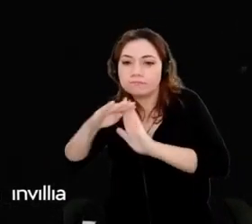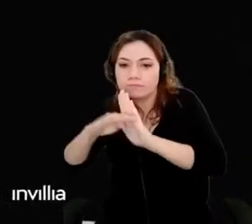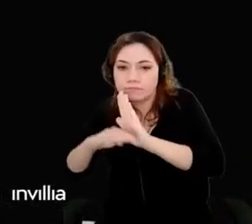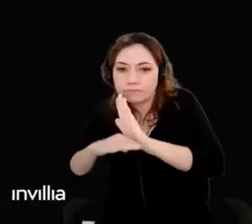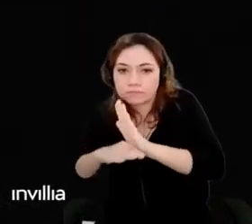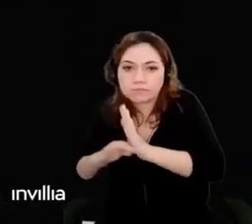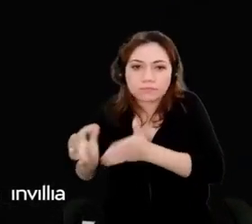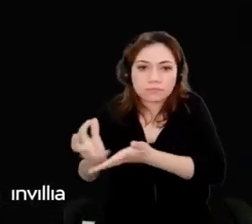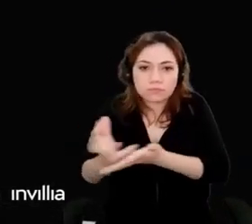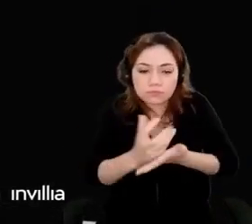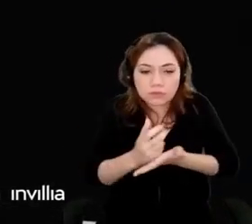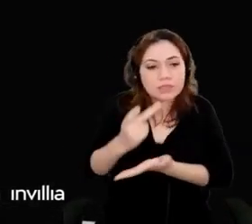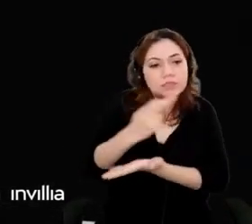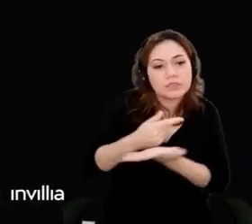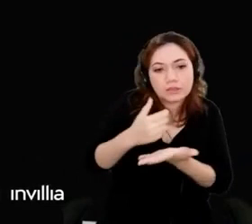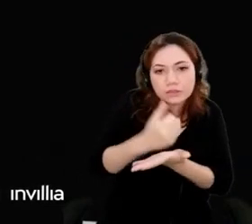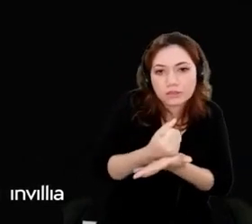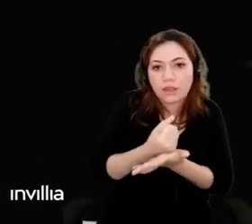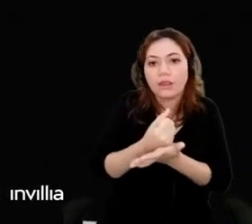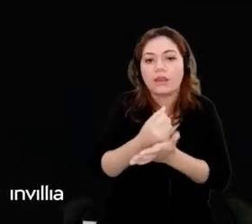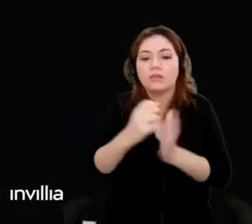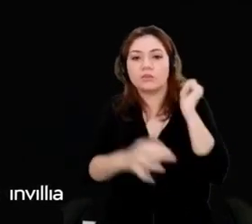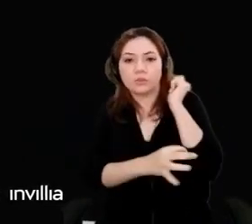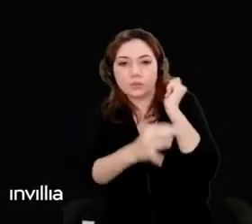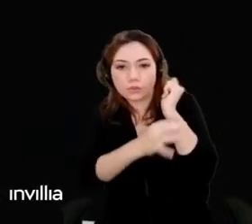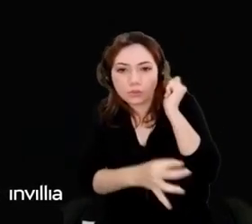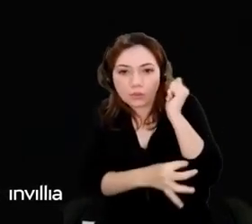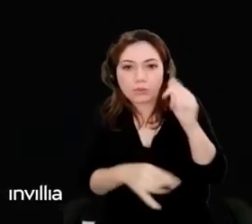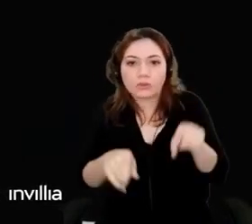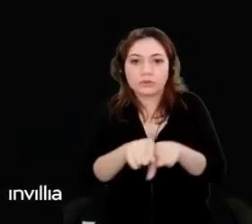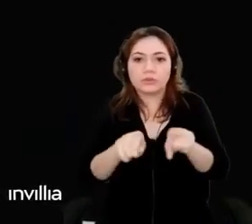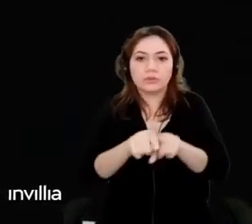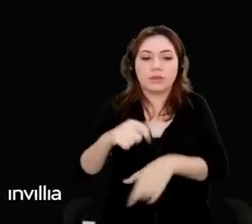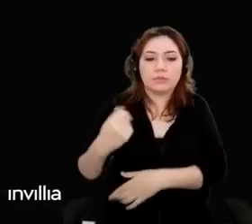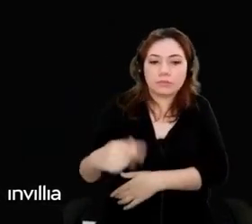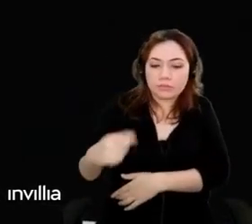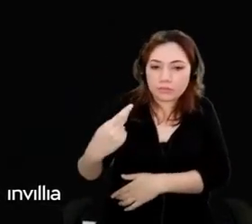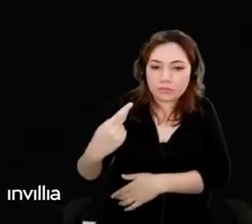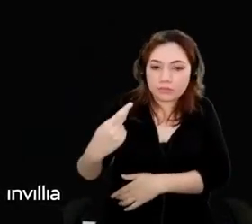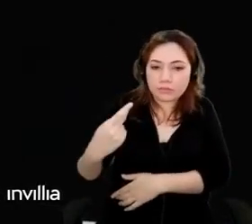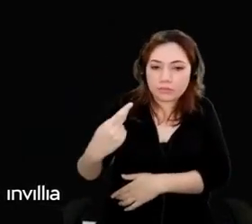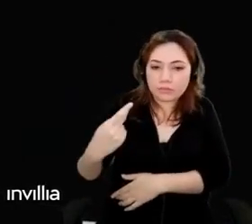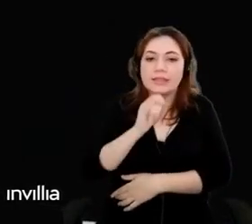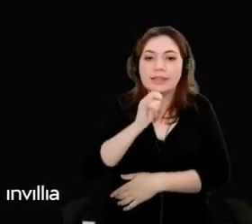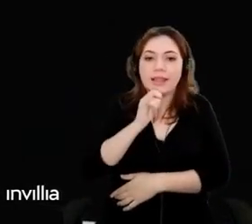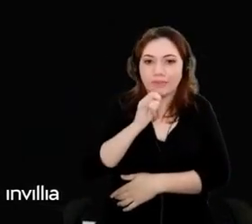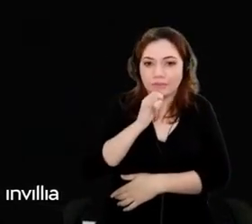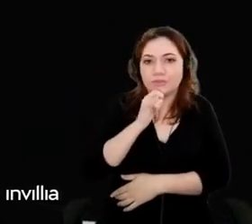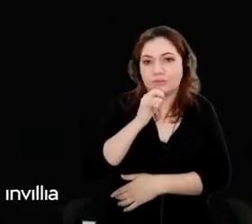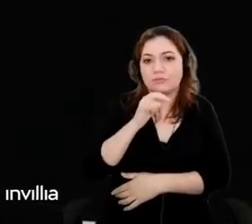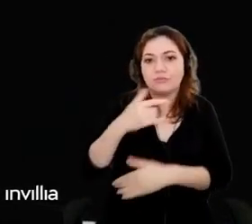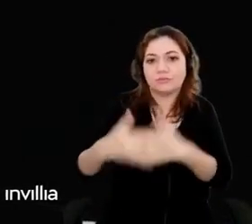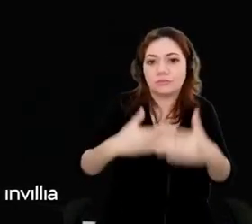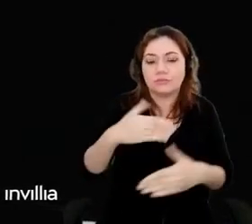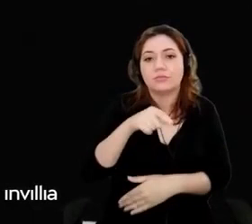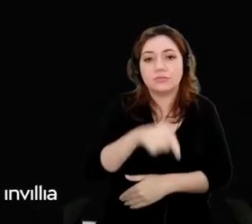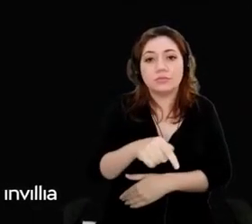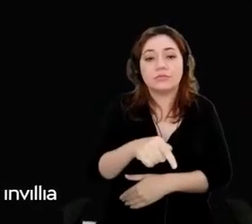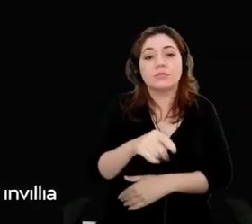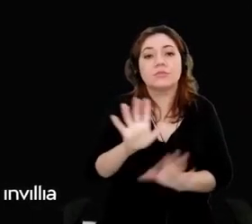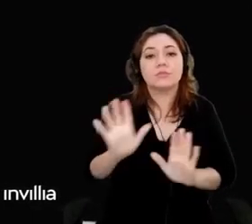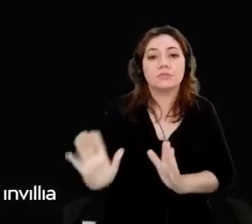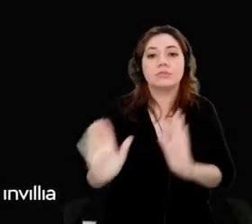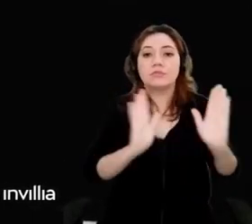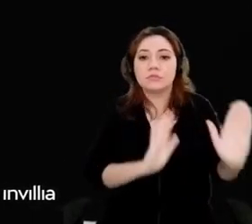automated testing, deployment and maintenance. In orange, you see features that we developed to